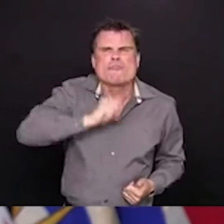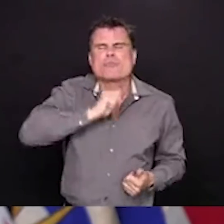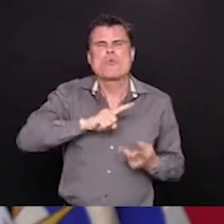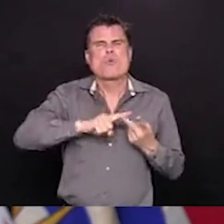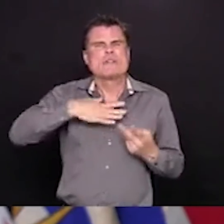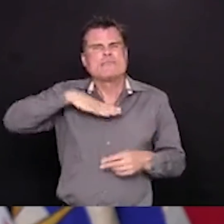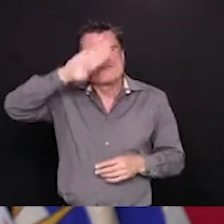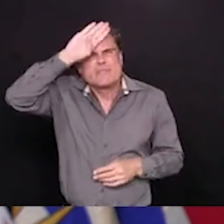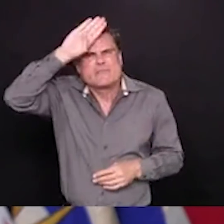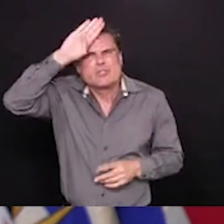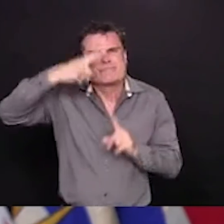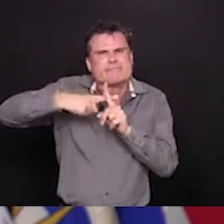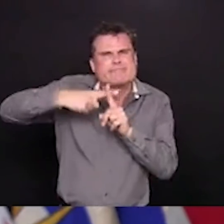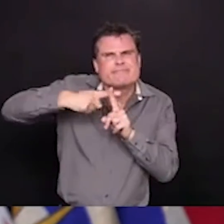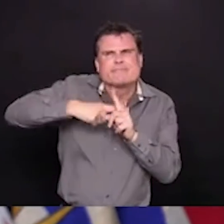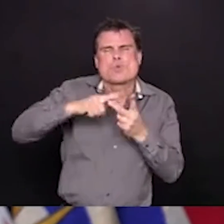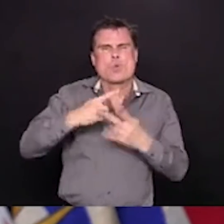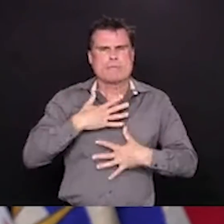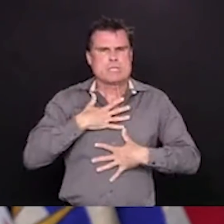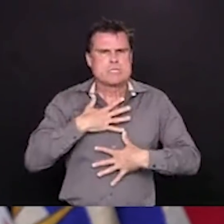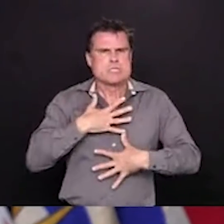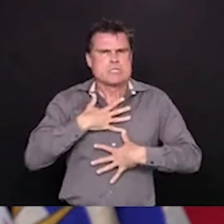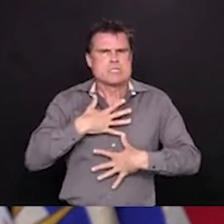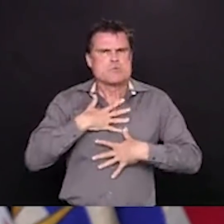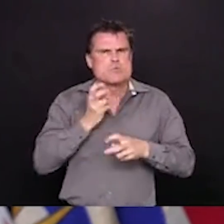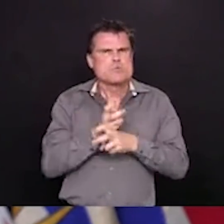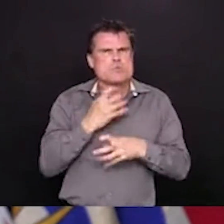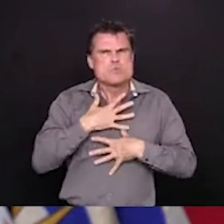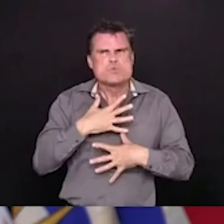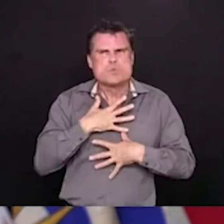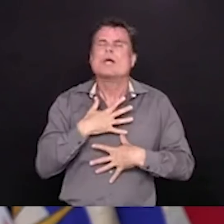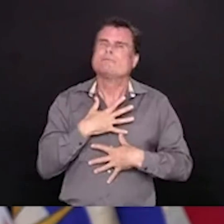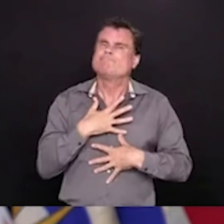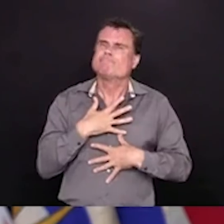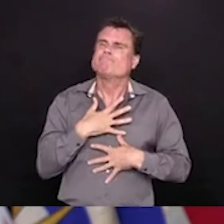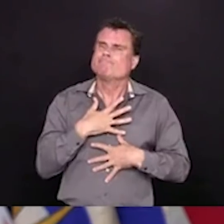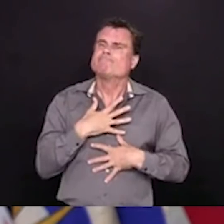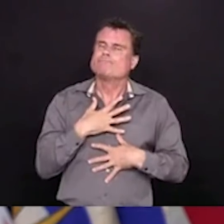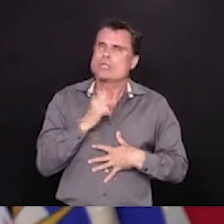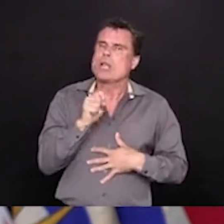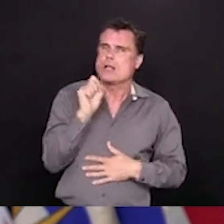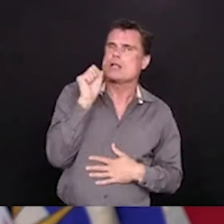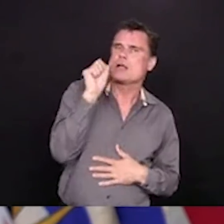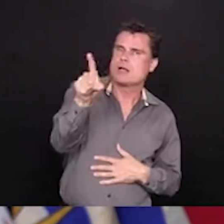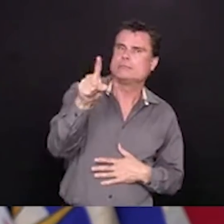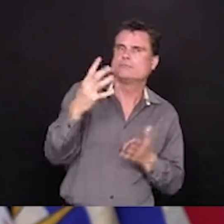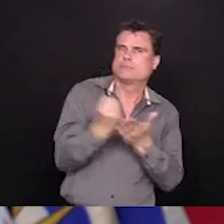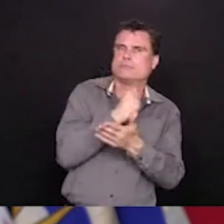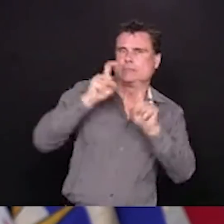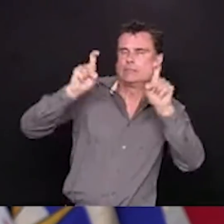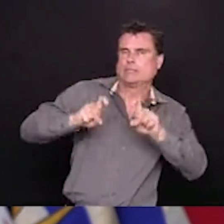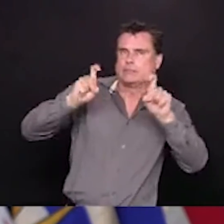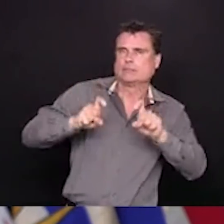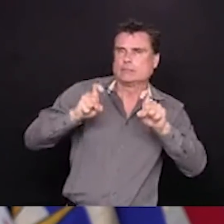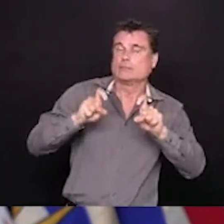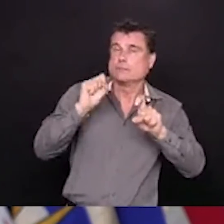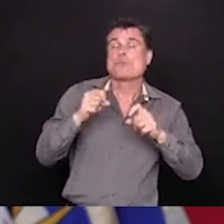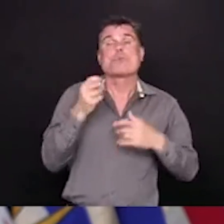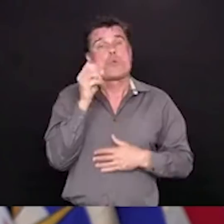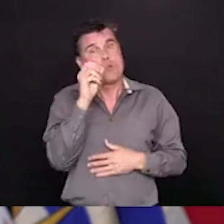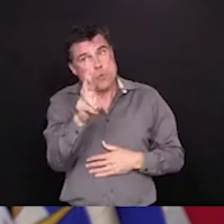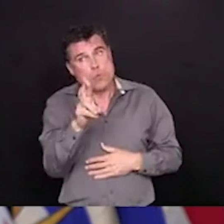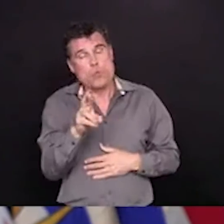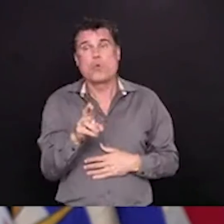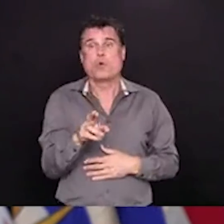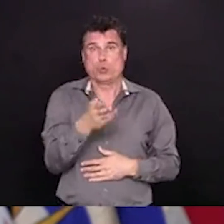if you've had contact with somebody who you know has COVID-19 or has been associated with one of the outbreaks that we know. So